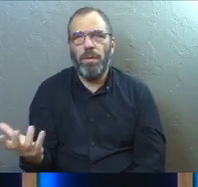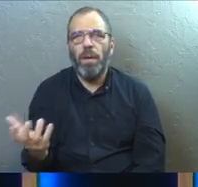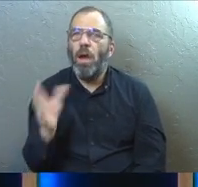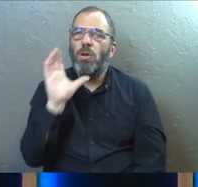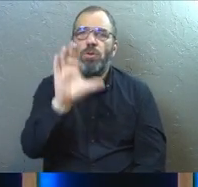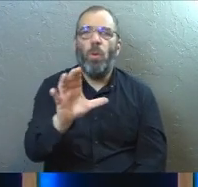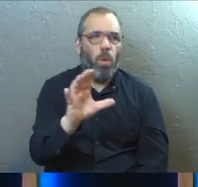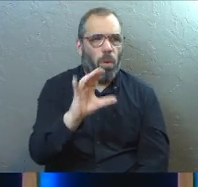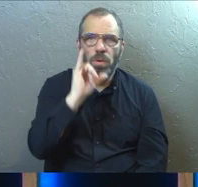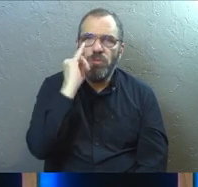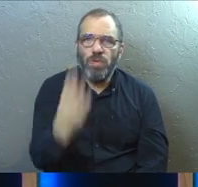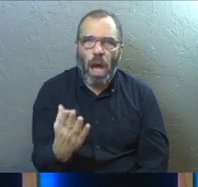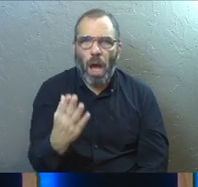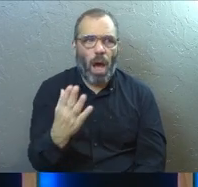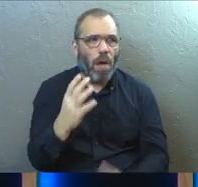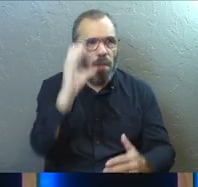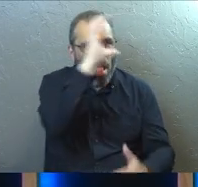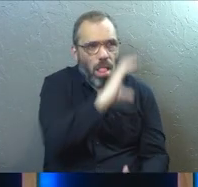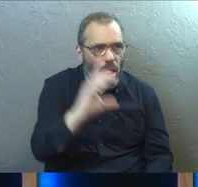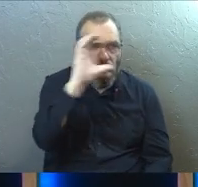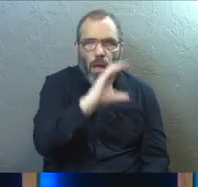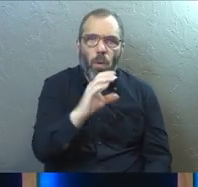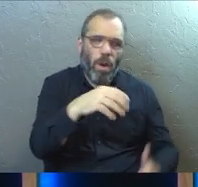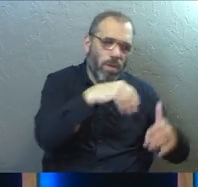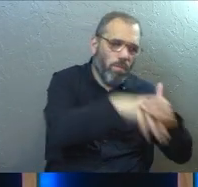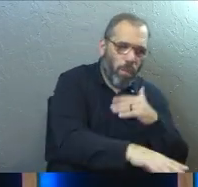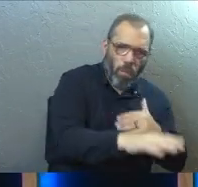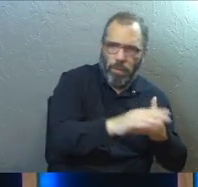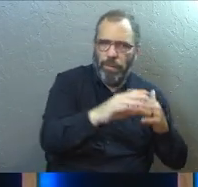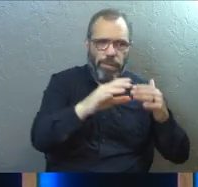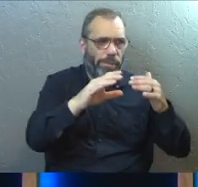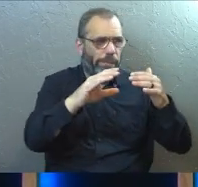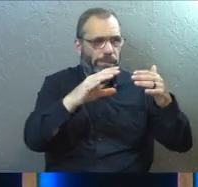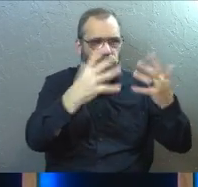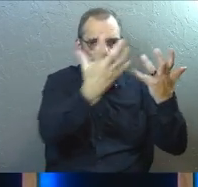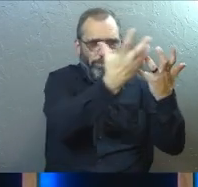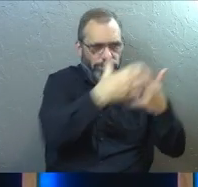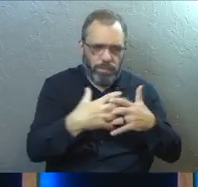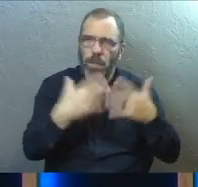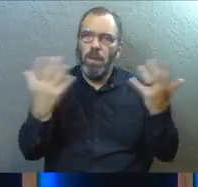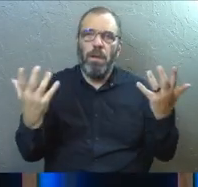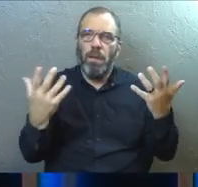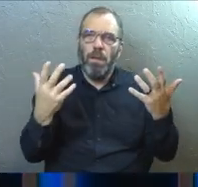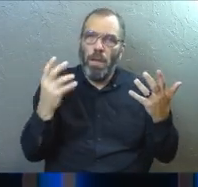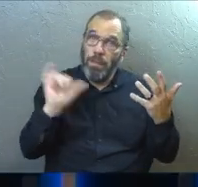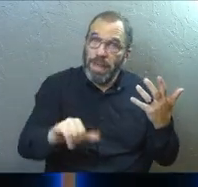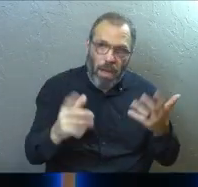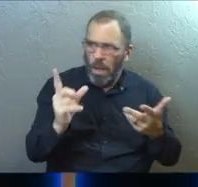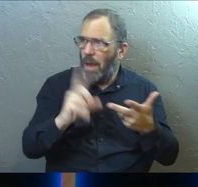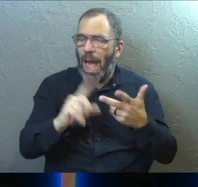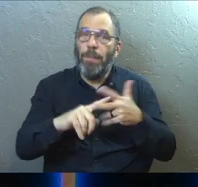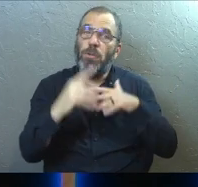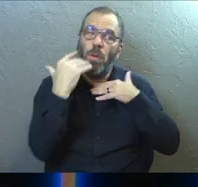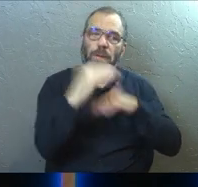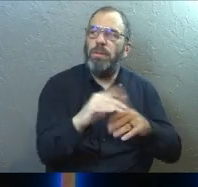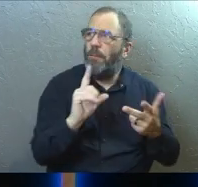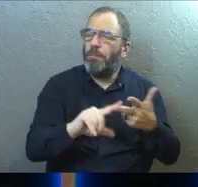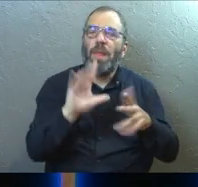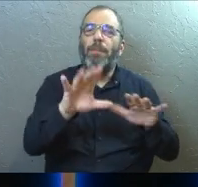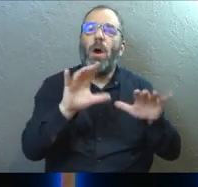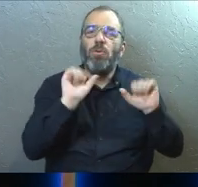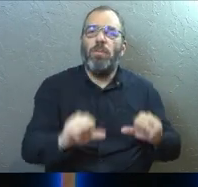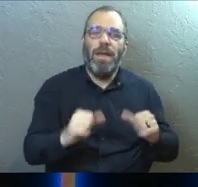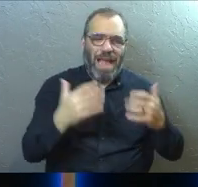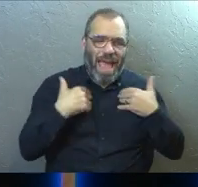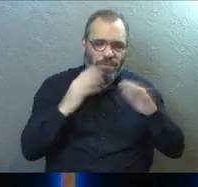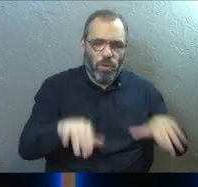What about your job prospects based on where you were born and all the things that come together? What about that? What about those limitations? What about your ability